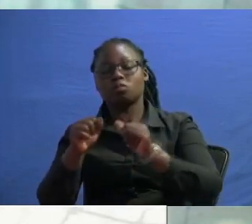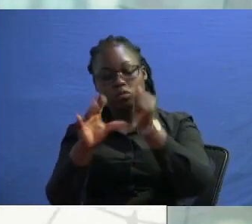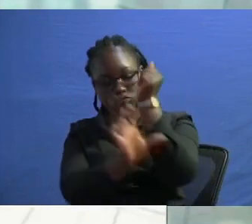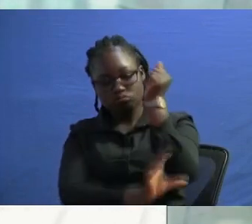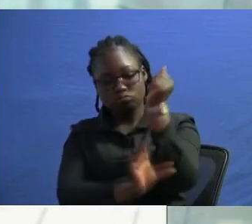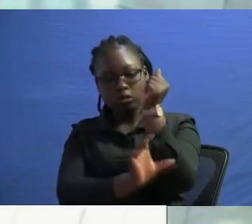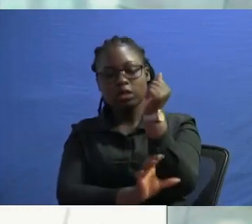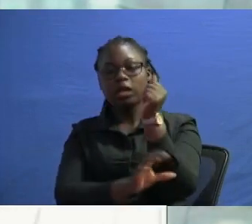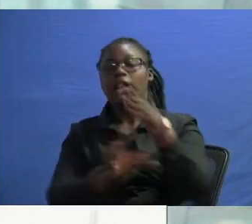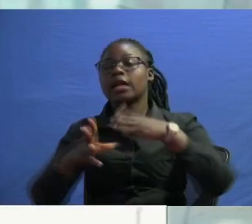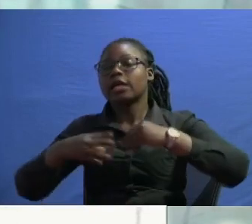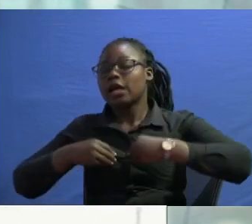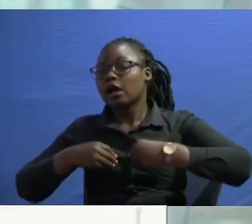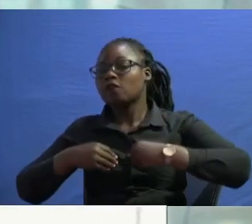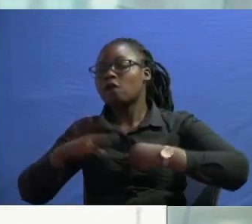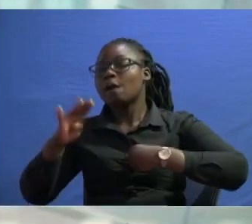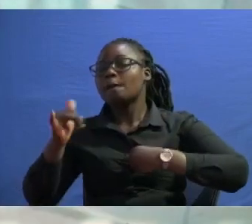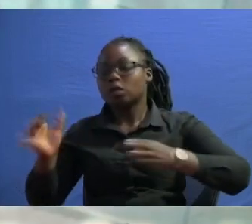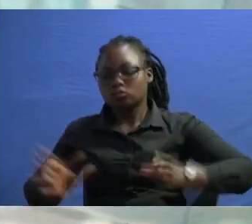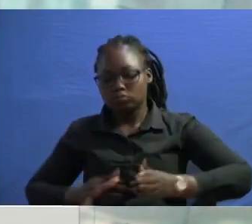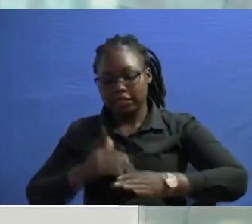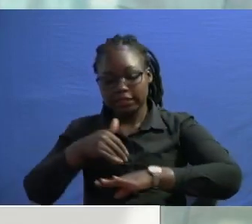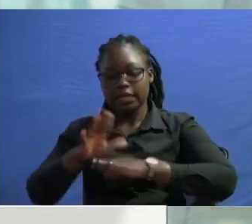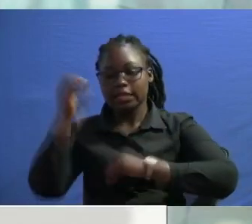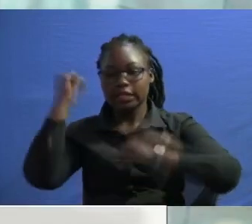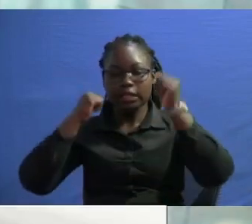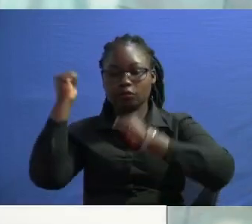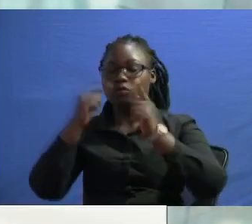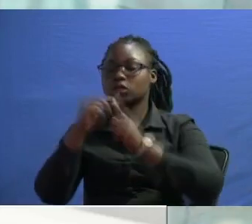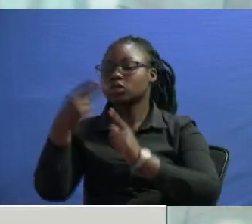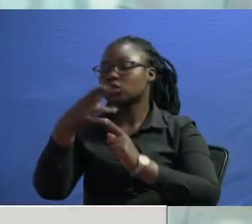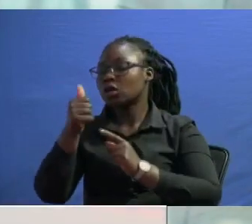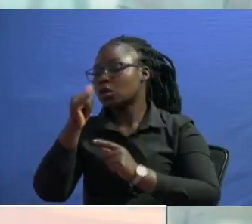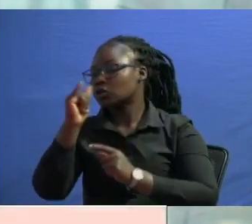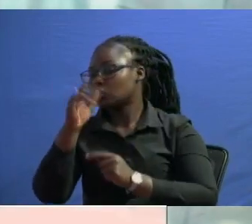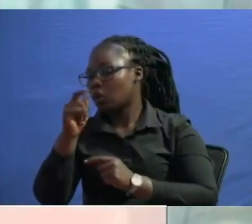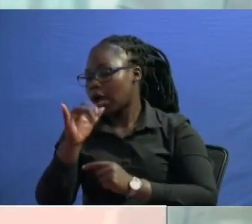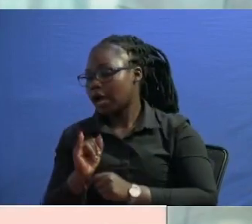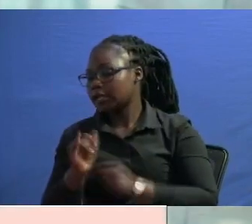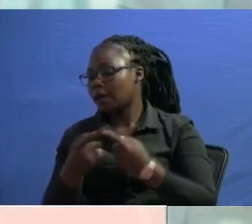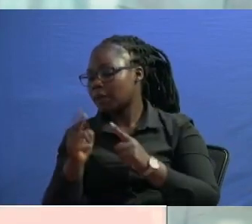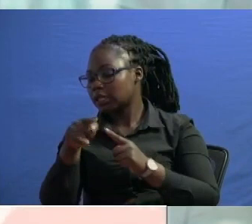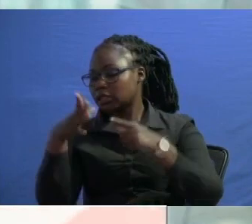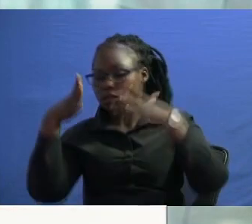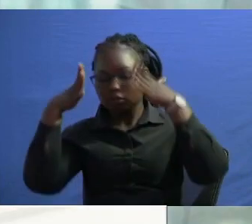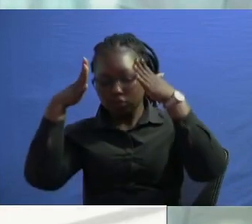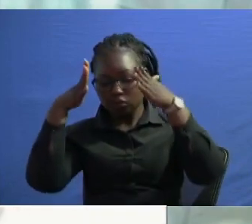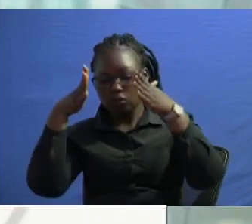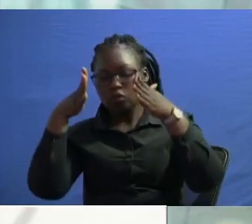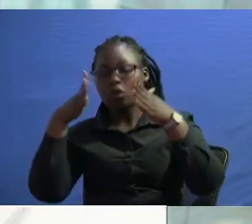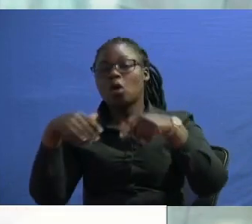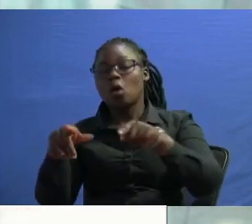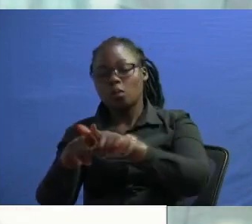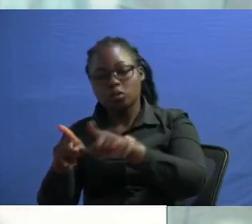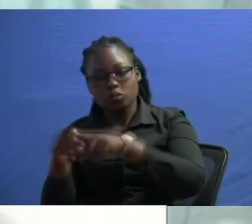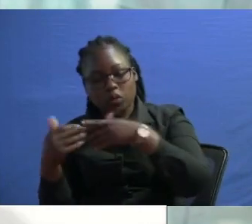deploying our forces into haiti and then apart from that pecuniary uh consideration we would also